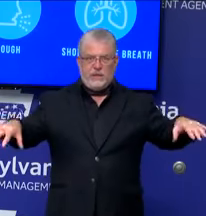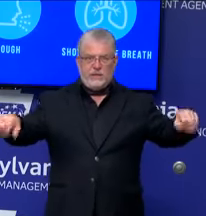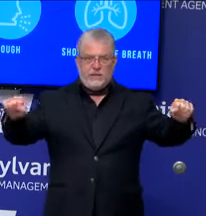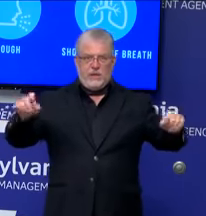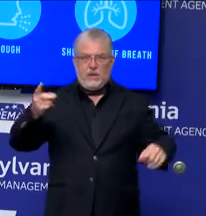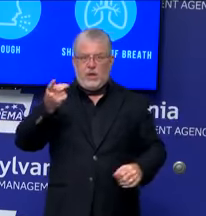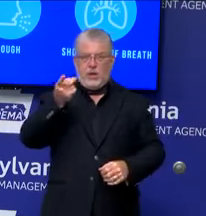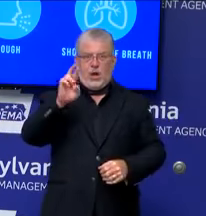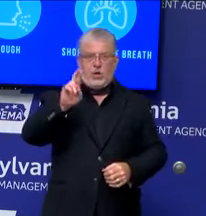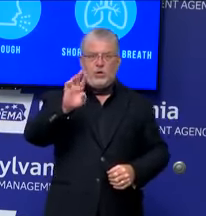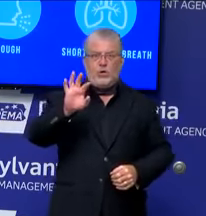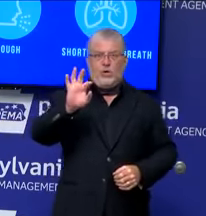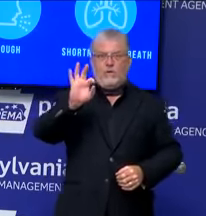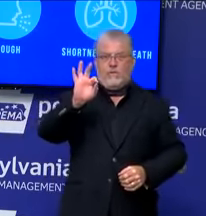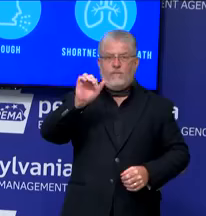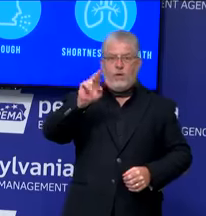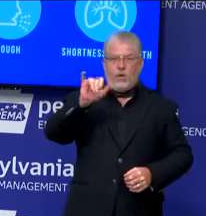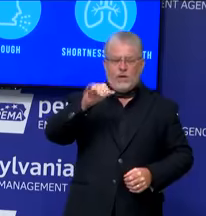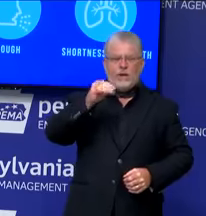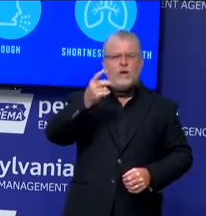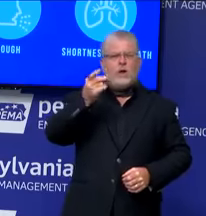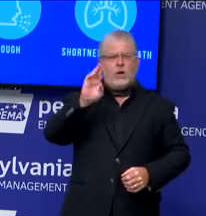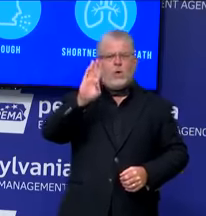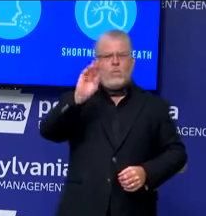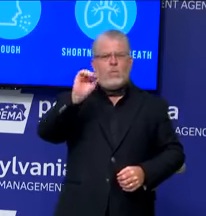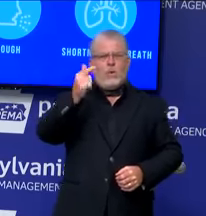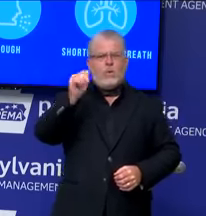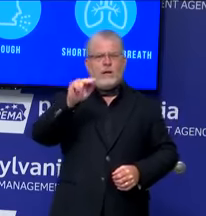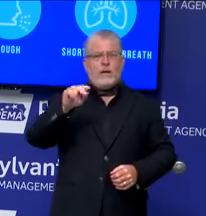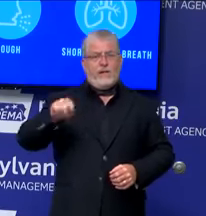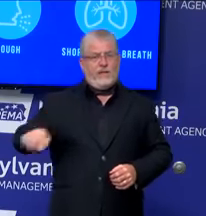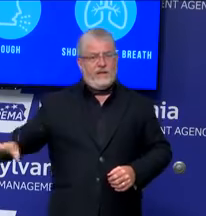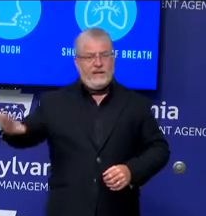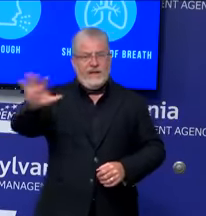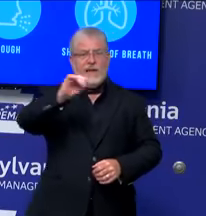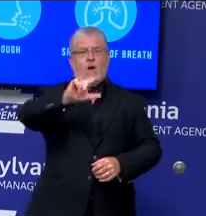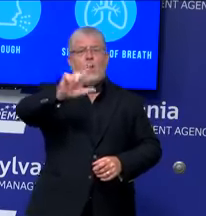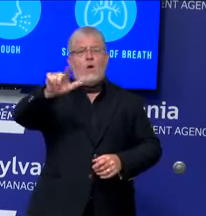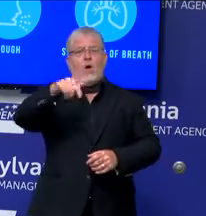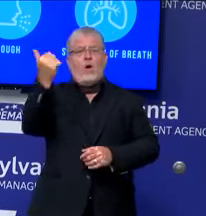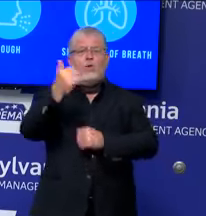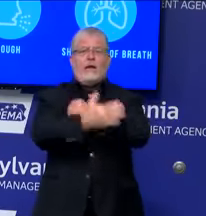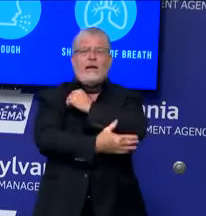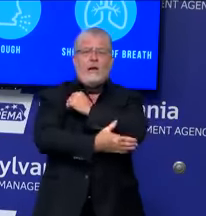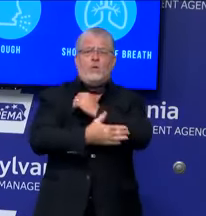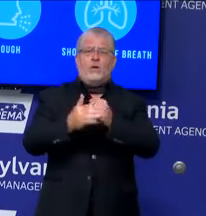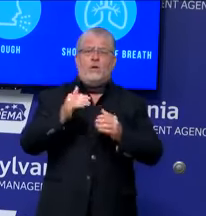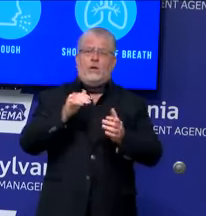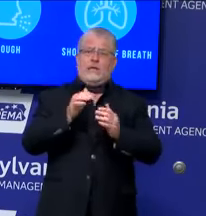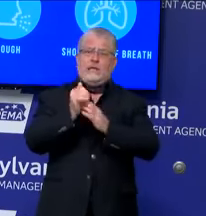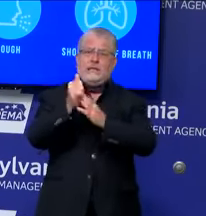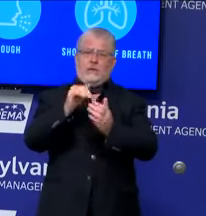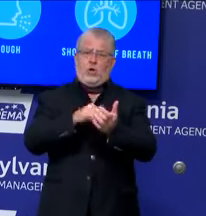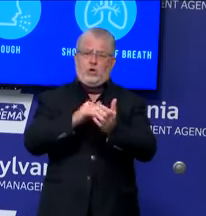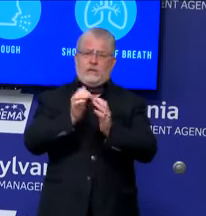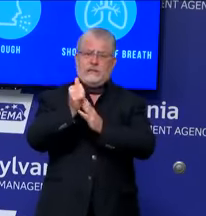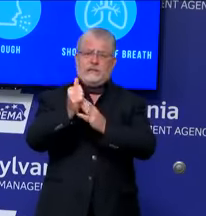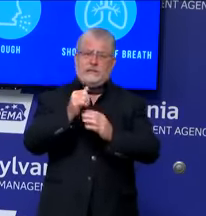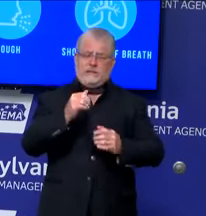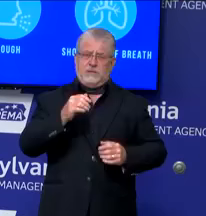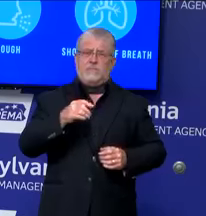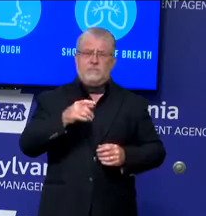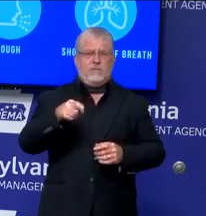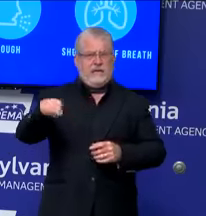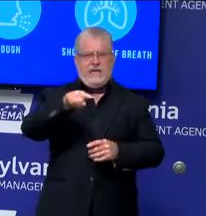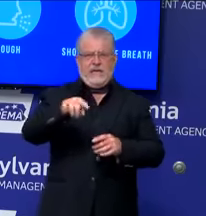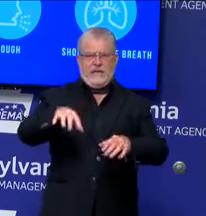commissioners of health for their health departments have LEAD in those localities. Yes. I have just a couple of questions about the parts of restaurants. So, many lawmakers on both sides of